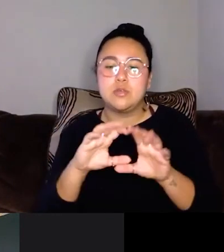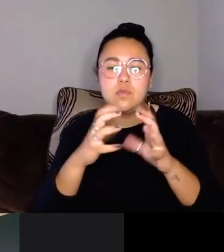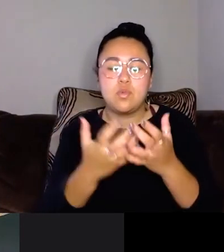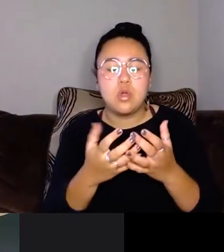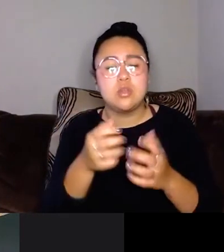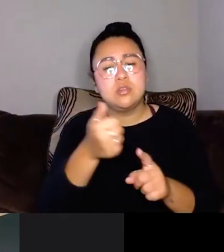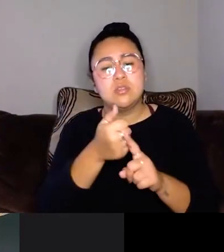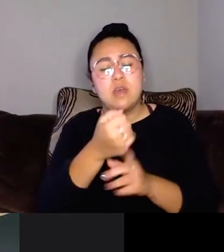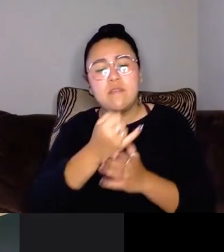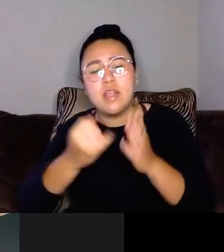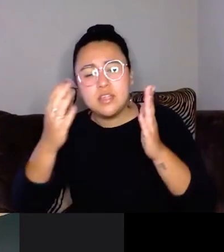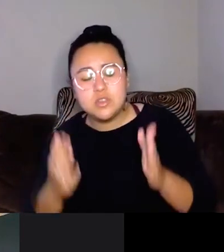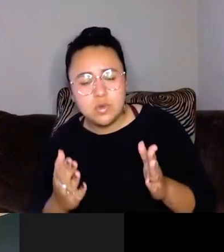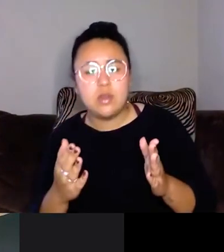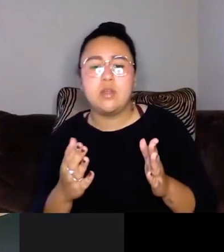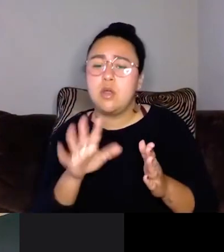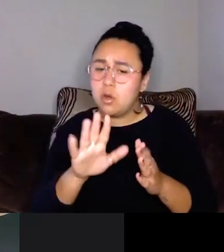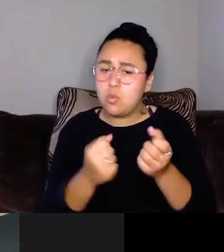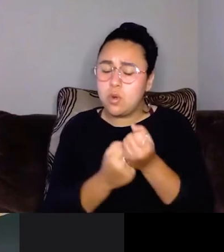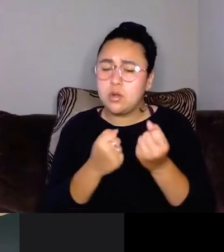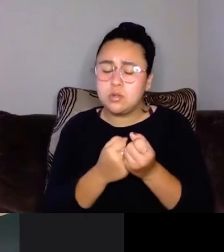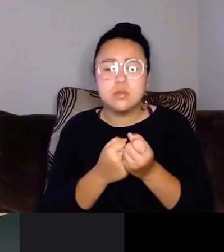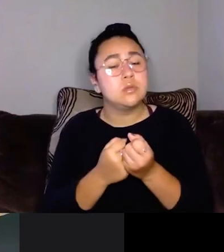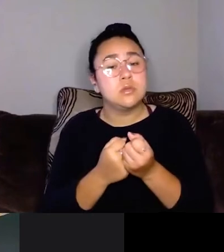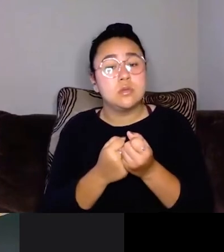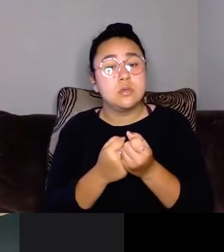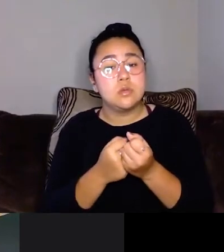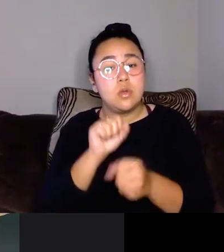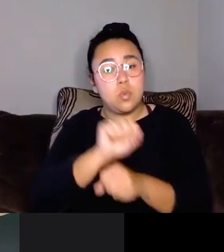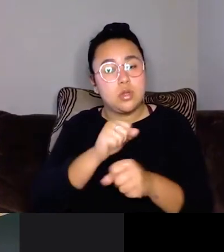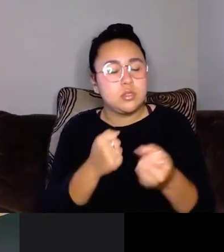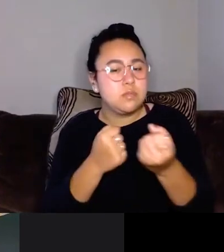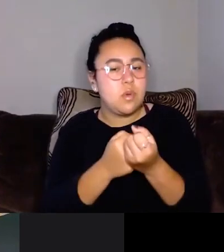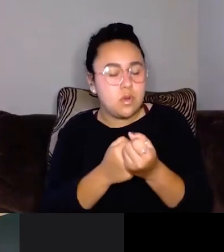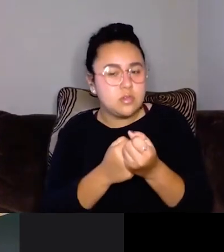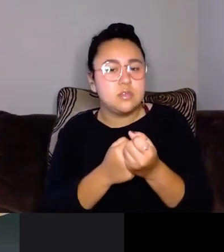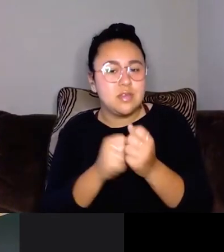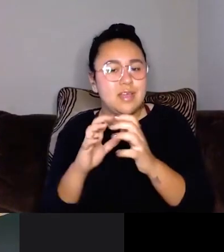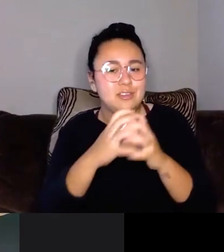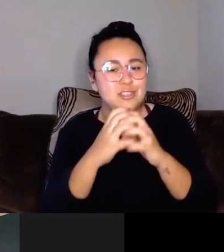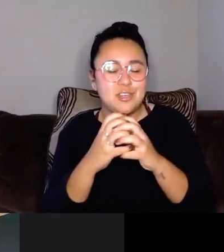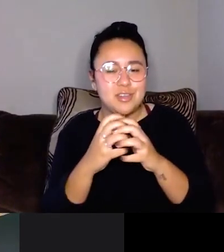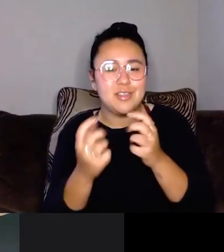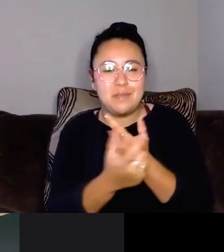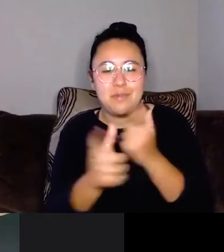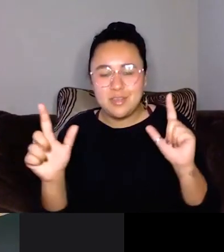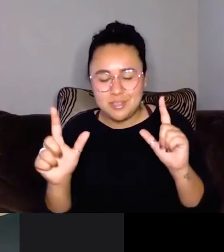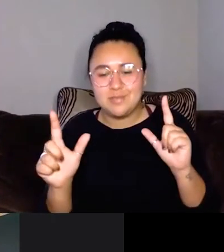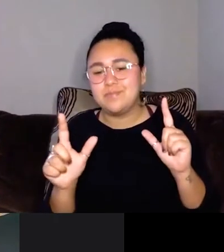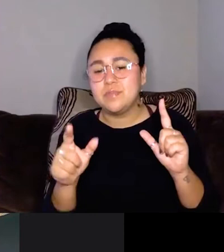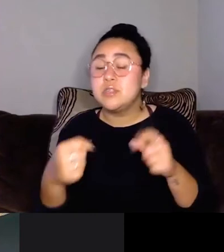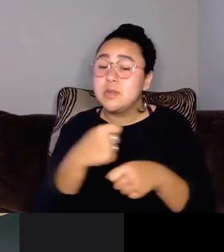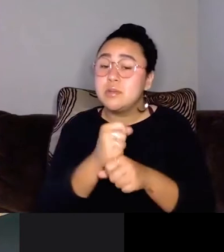supports intersectional FAT liberation. Toni is a longtime NAFA member and the creator of NAFA's 50th anniversary